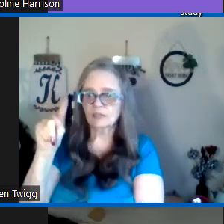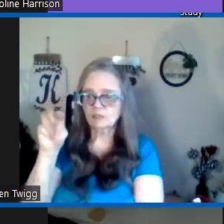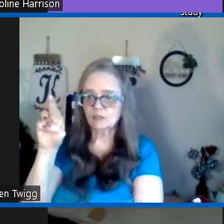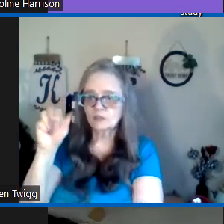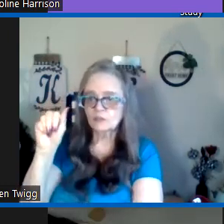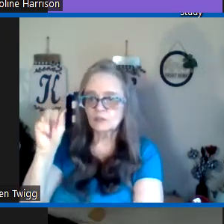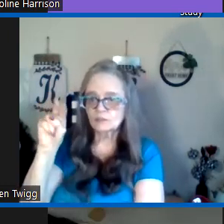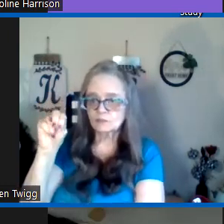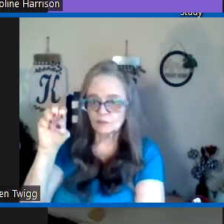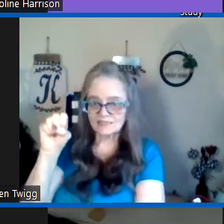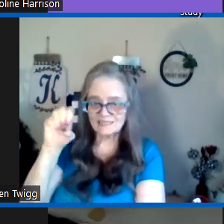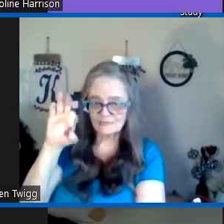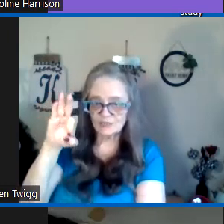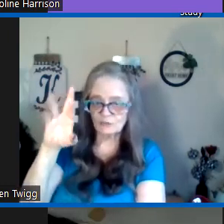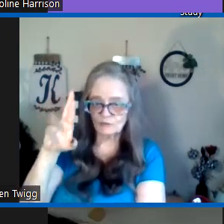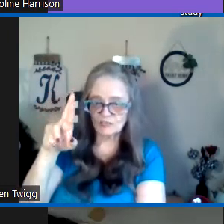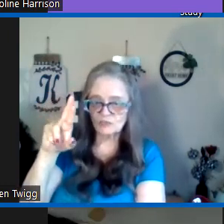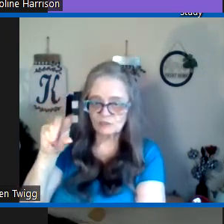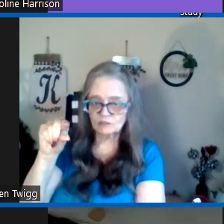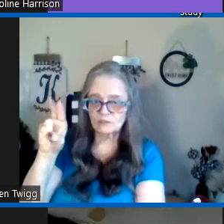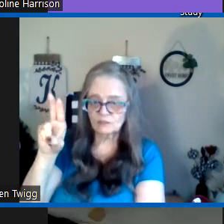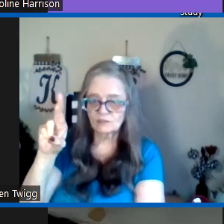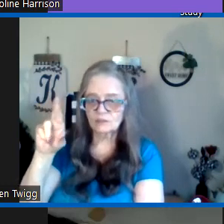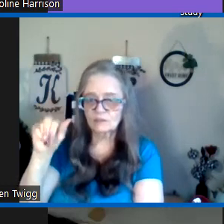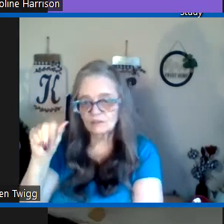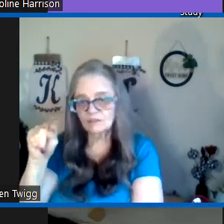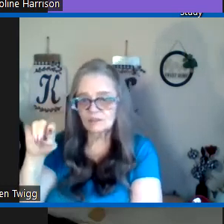call the transfiguration